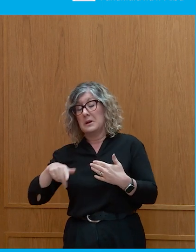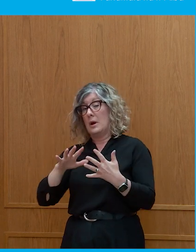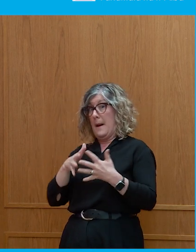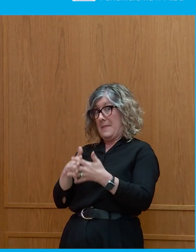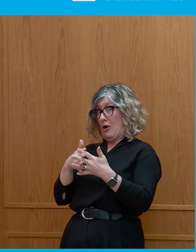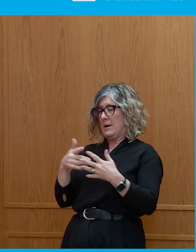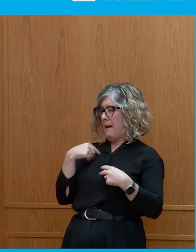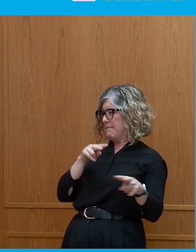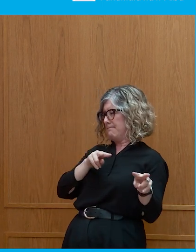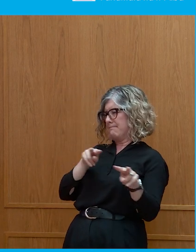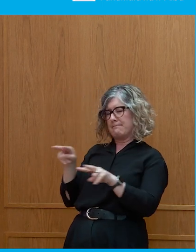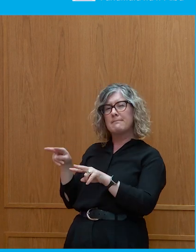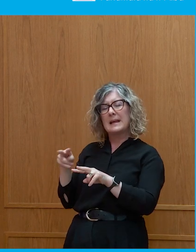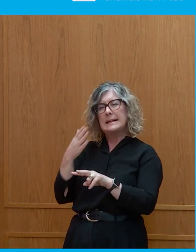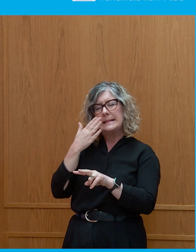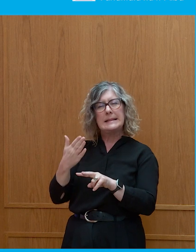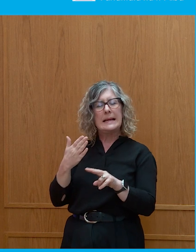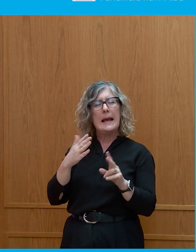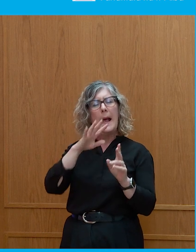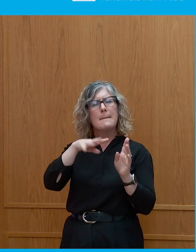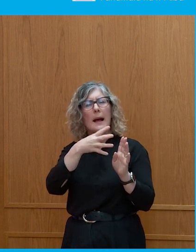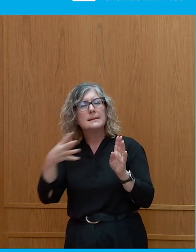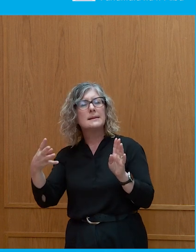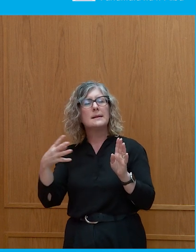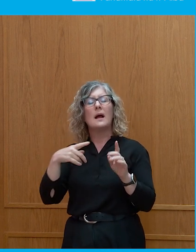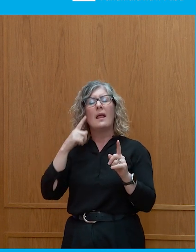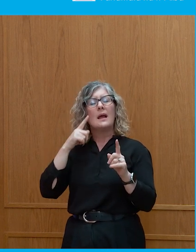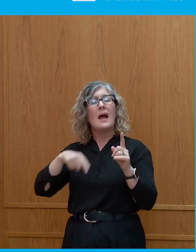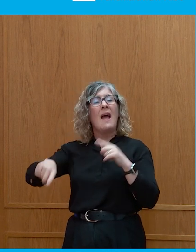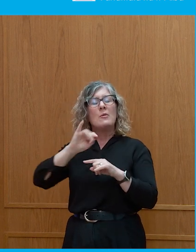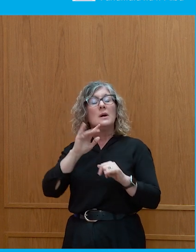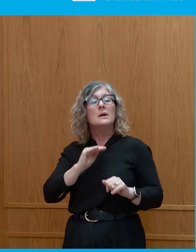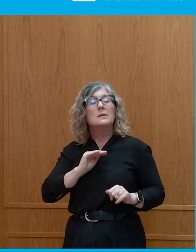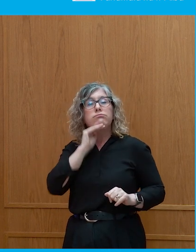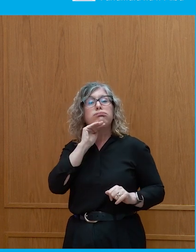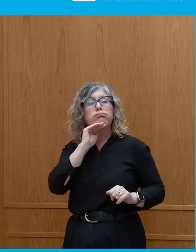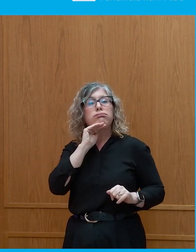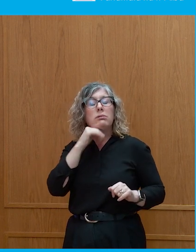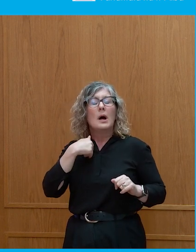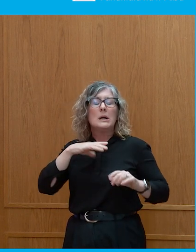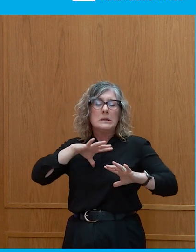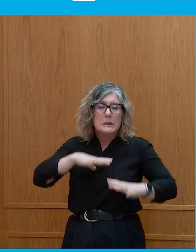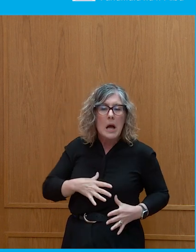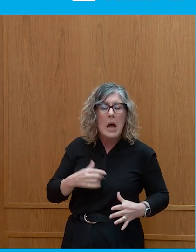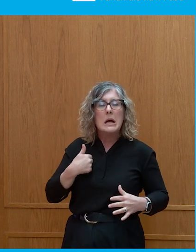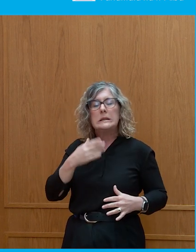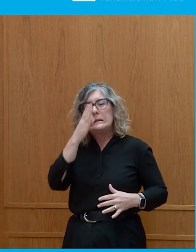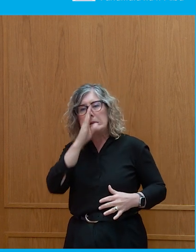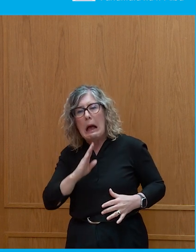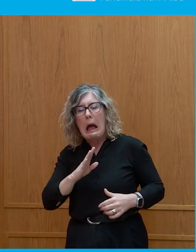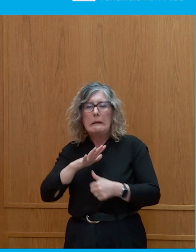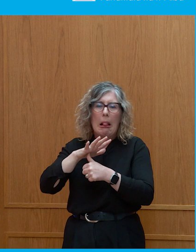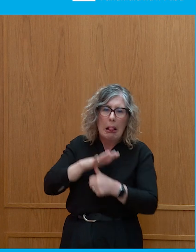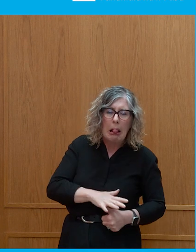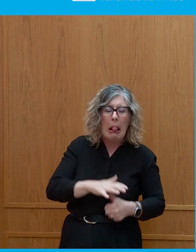we are tired of being tired and tired of being sad and depressed and angry.